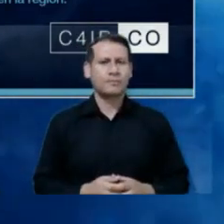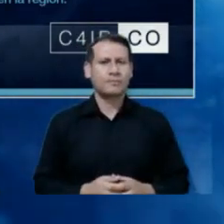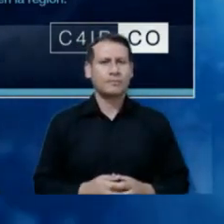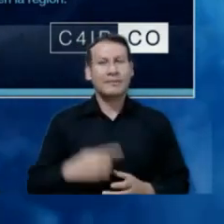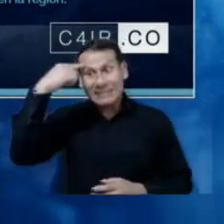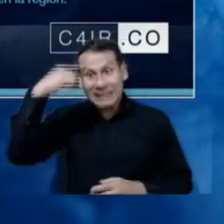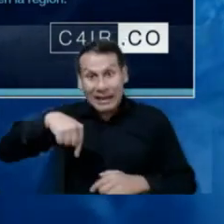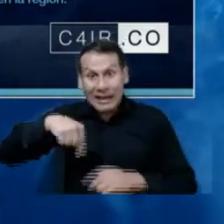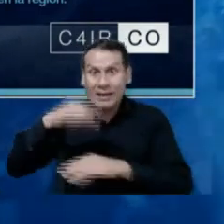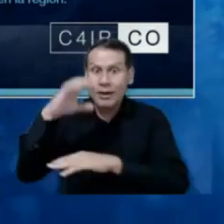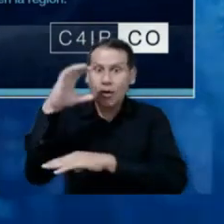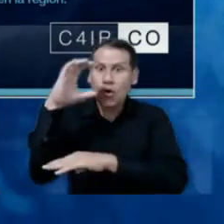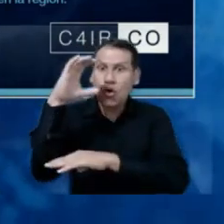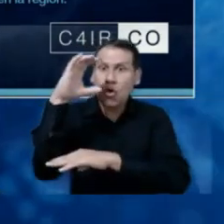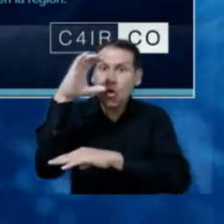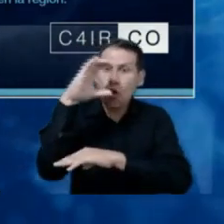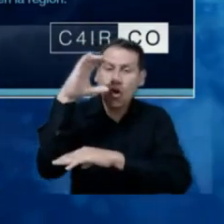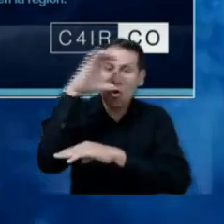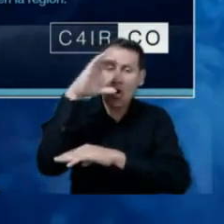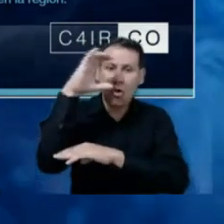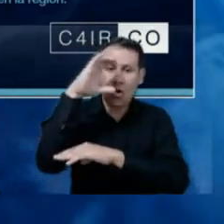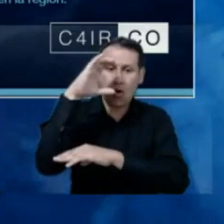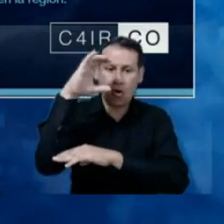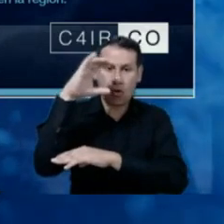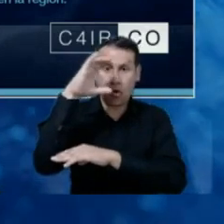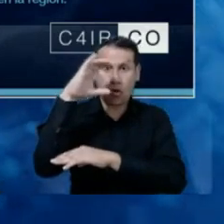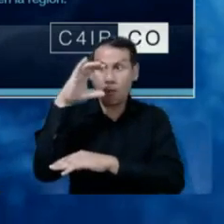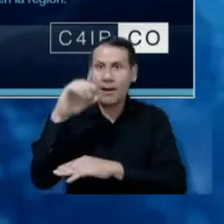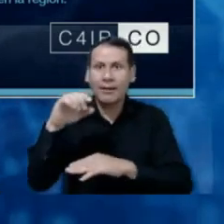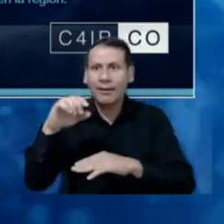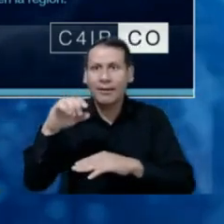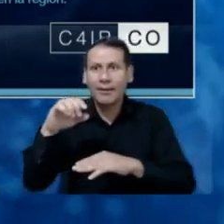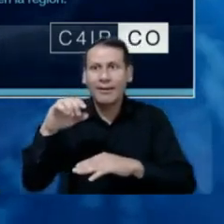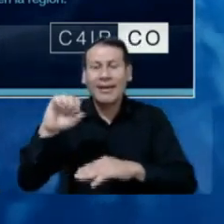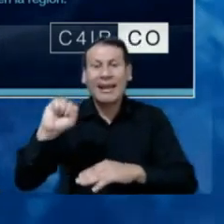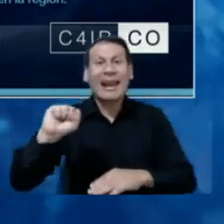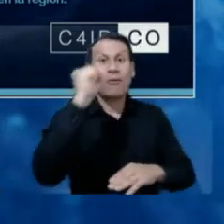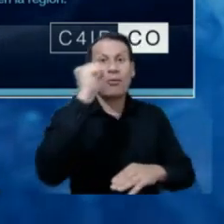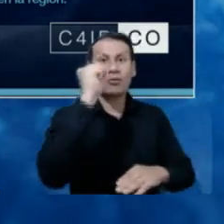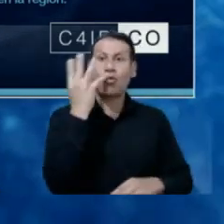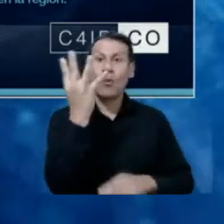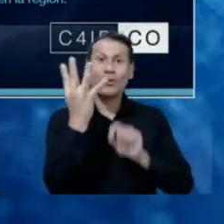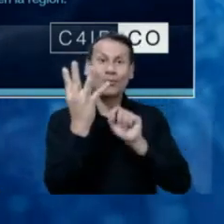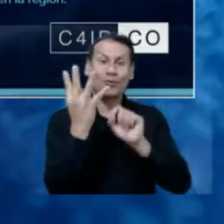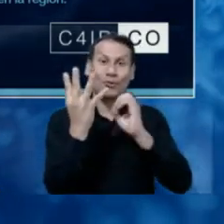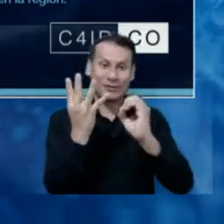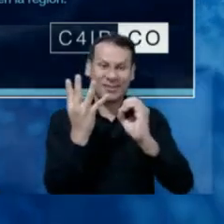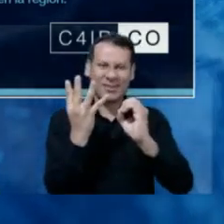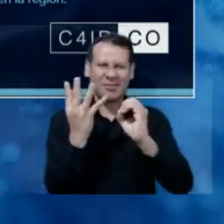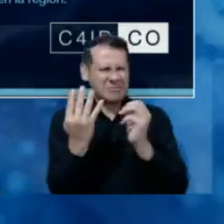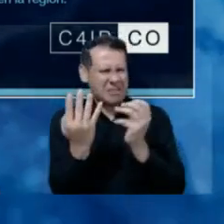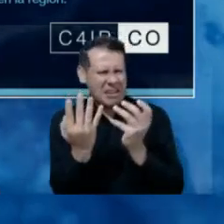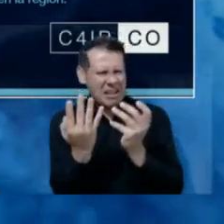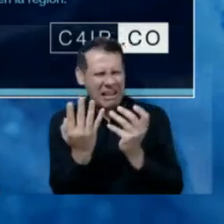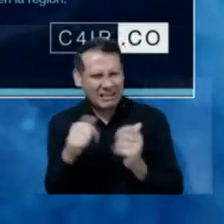think is needed for Columbia to become a reference for farming 4.0.